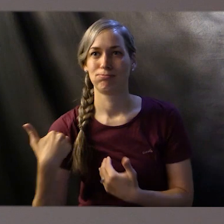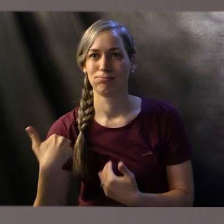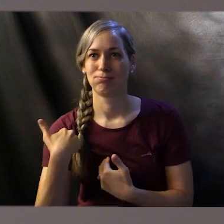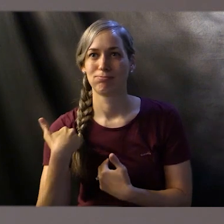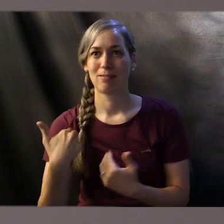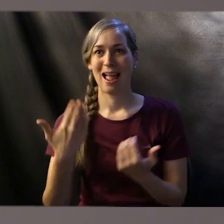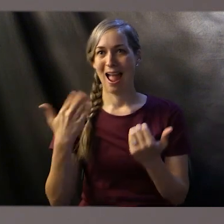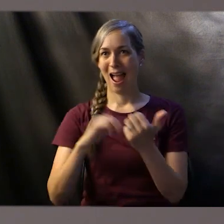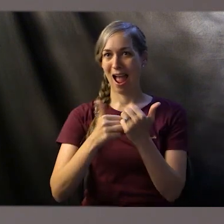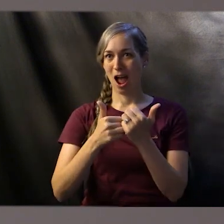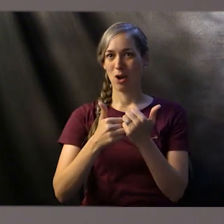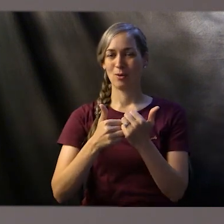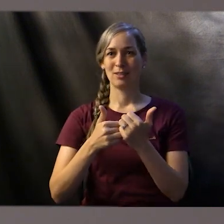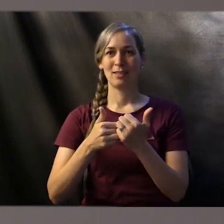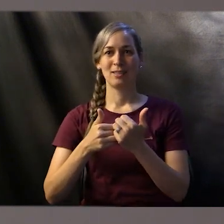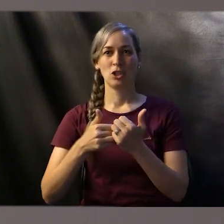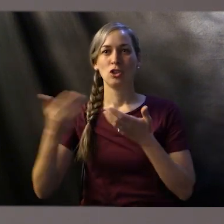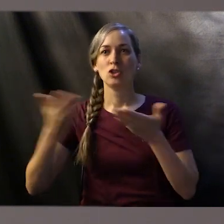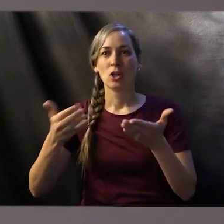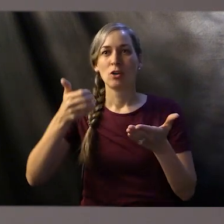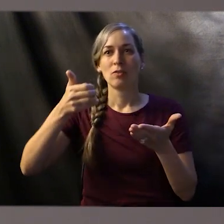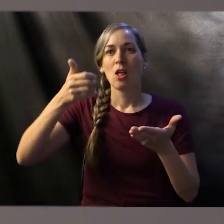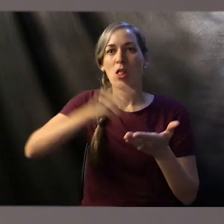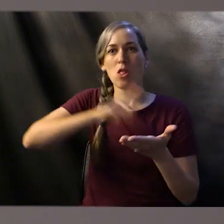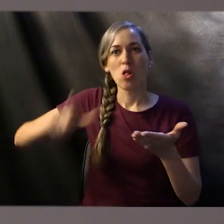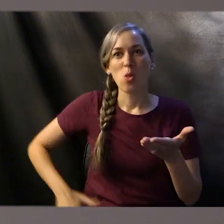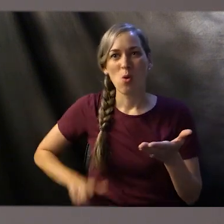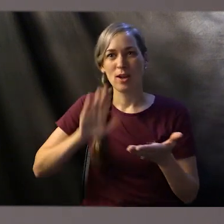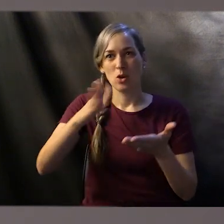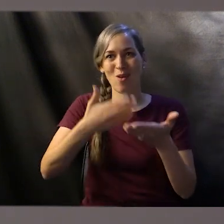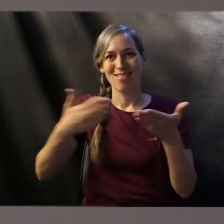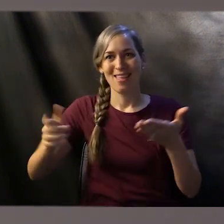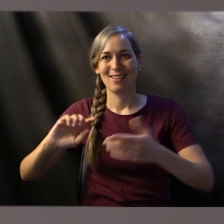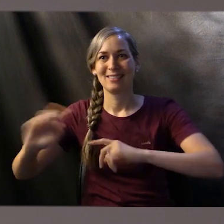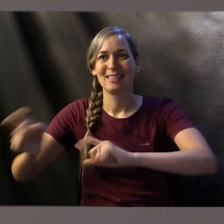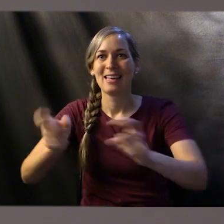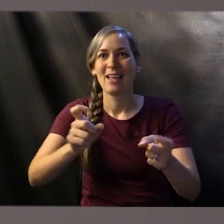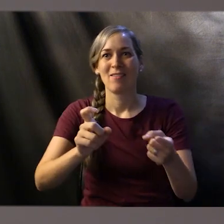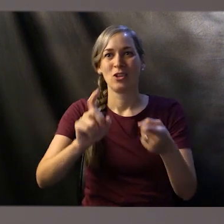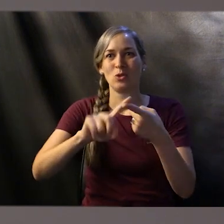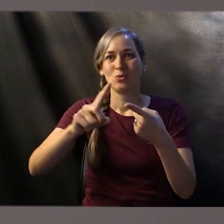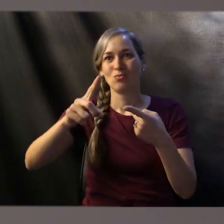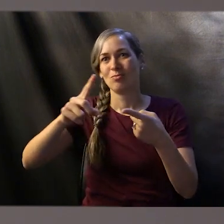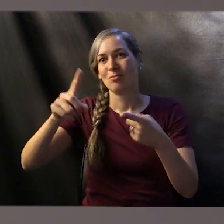and serving the Lord and giving what you have to help those who need it and to the work of the church.